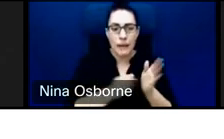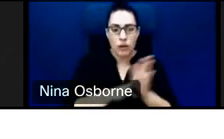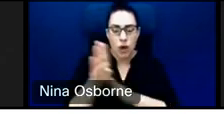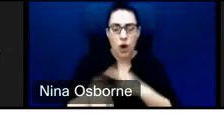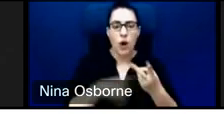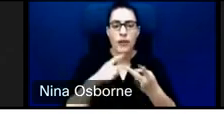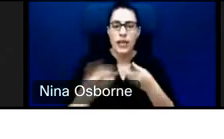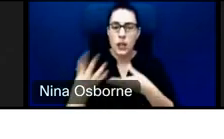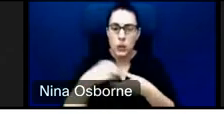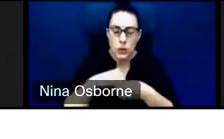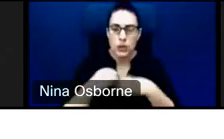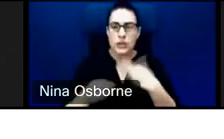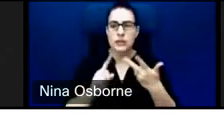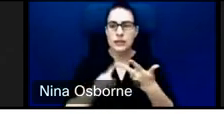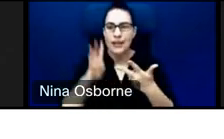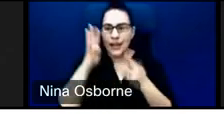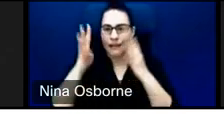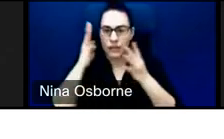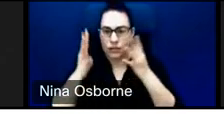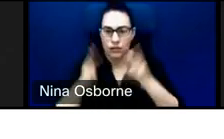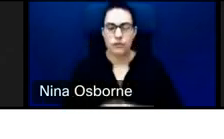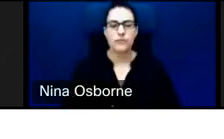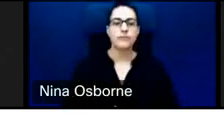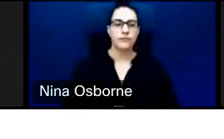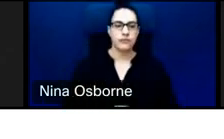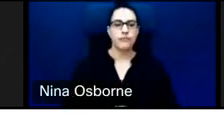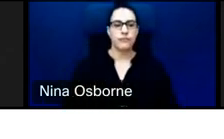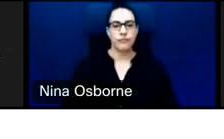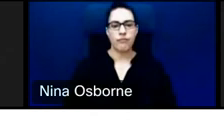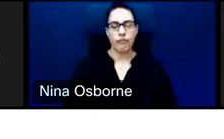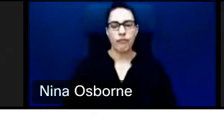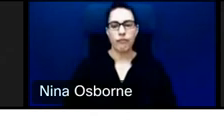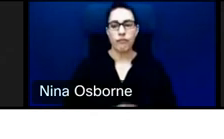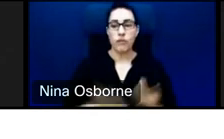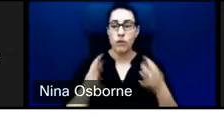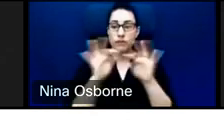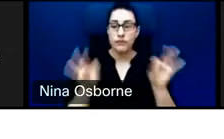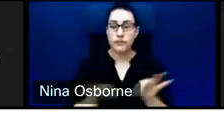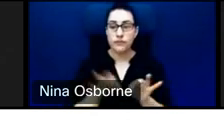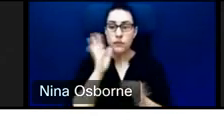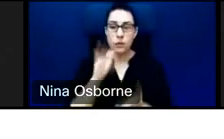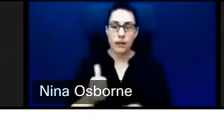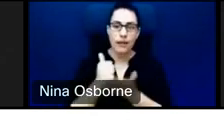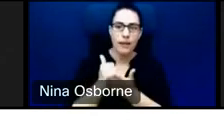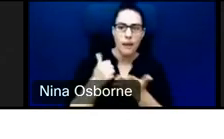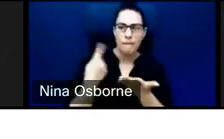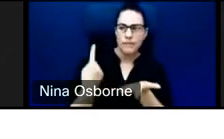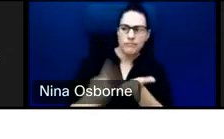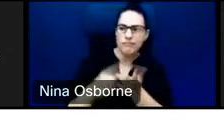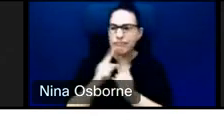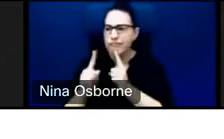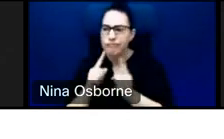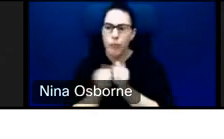And we use that data as a starting point to have a conversation with the client to really dig into the details of what we